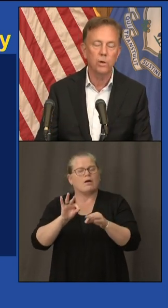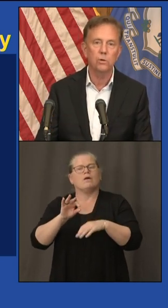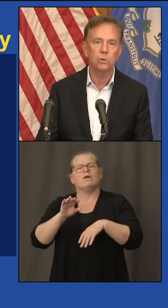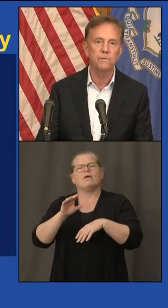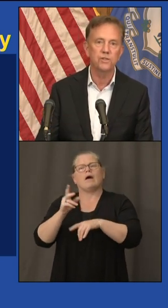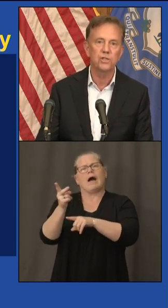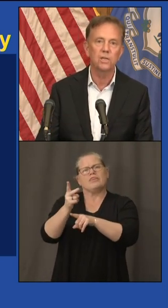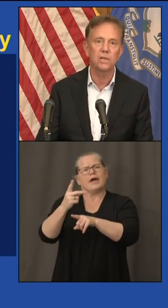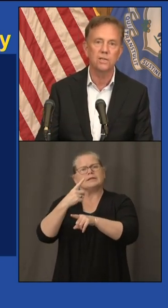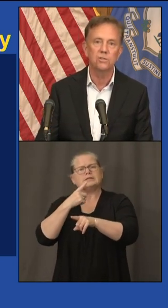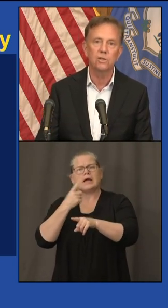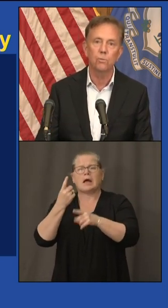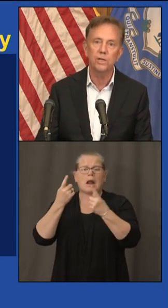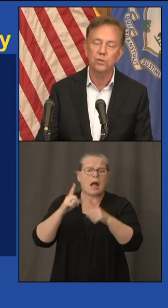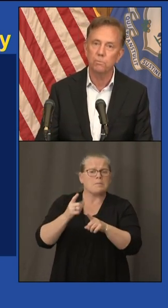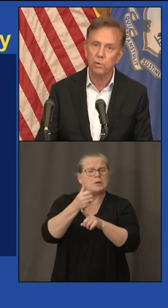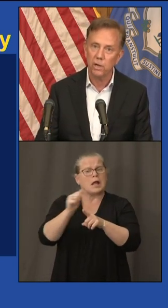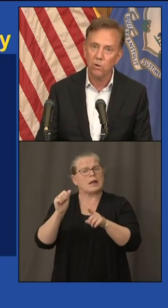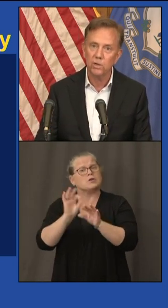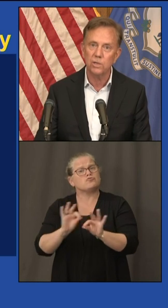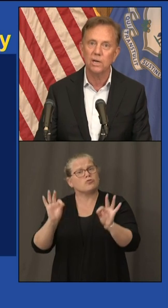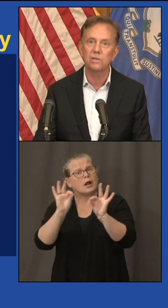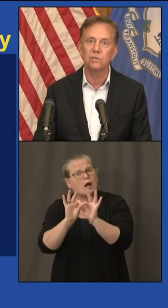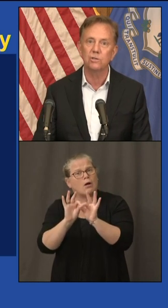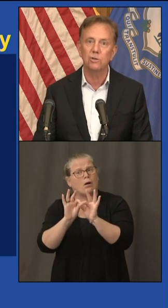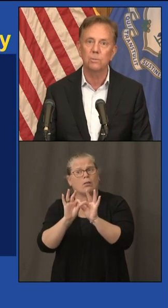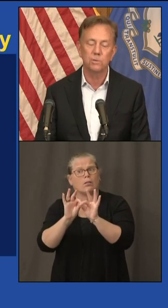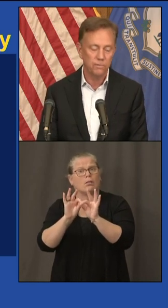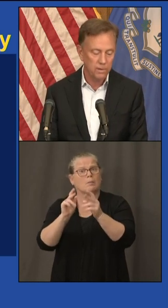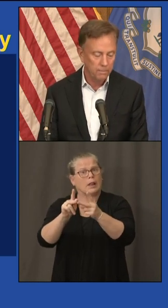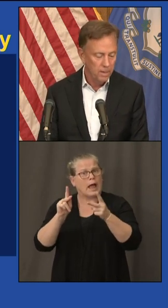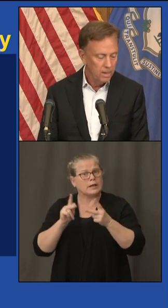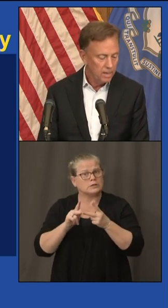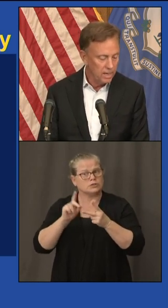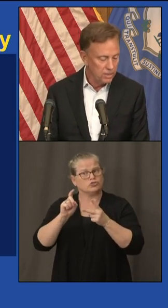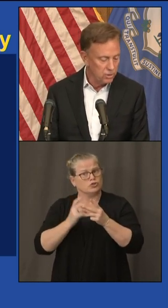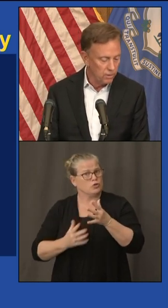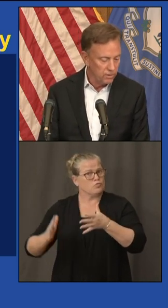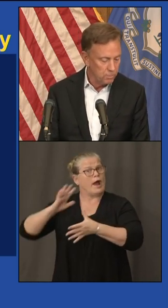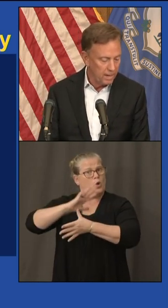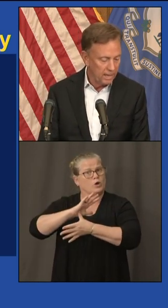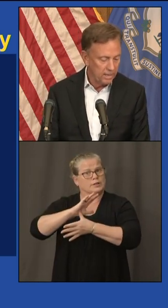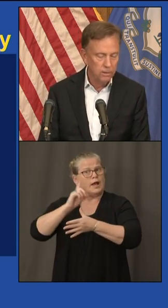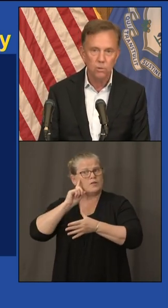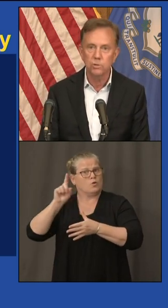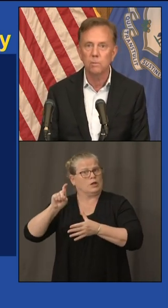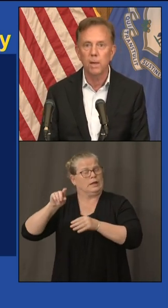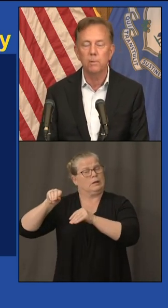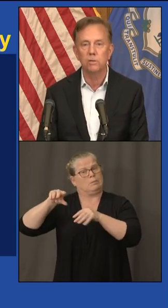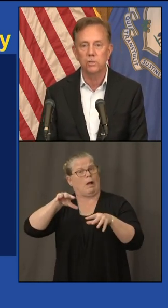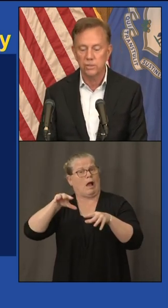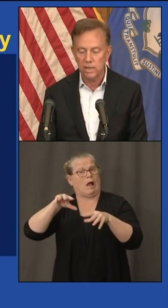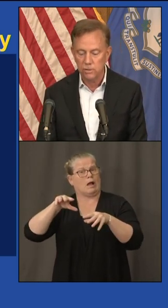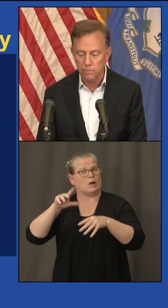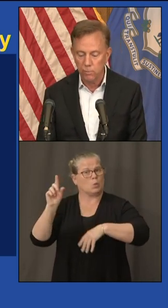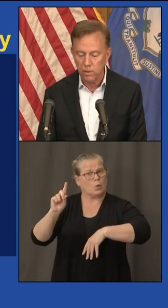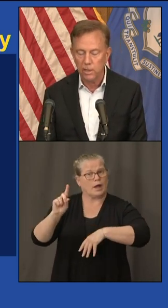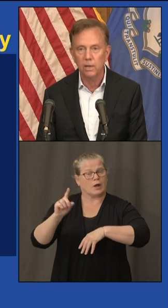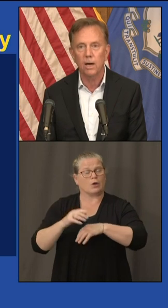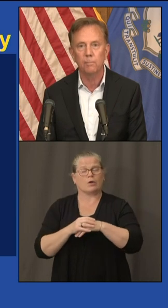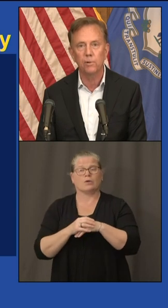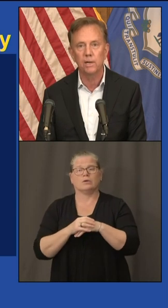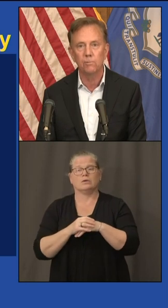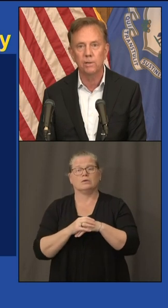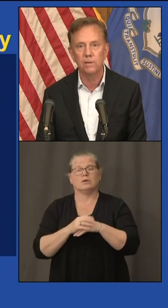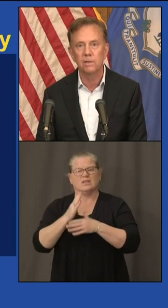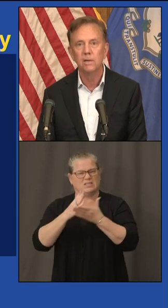any critical facilities that we should prioritize in terms of um getting service back and those that maybe are just now temporarily